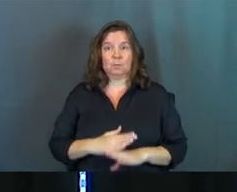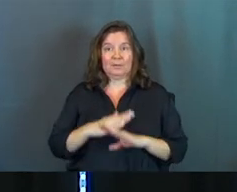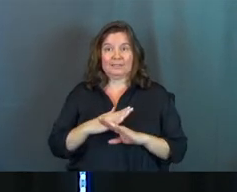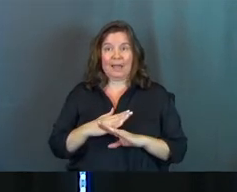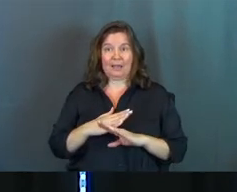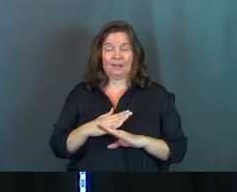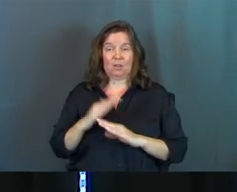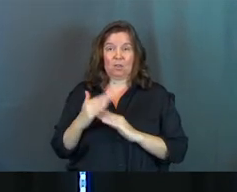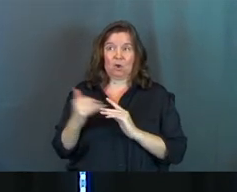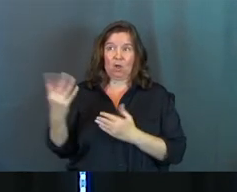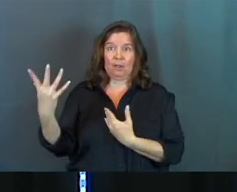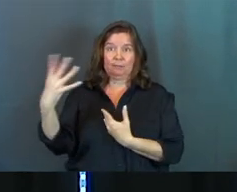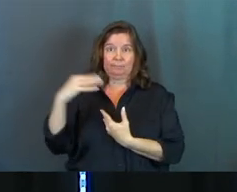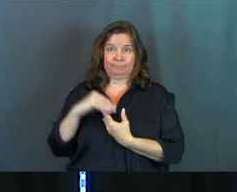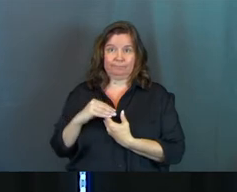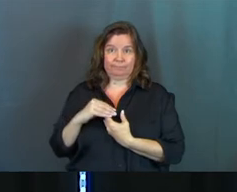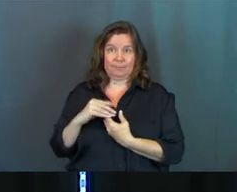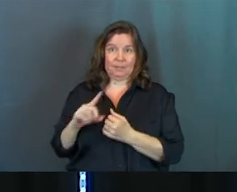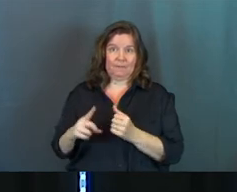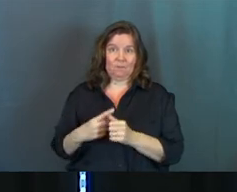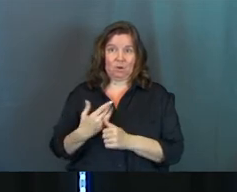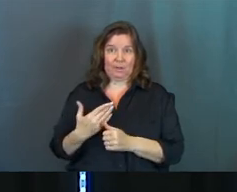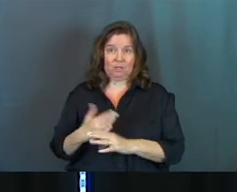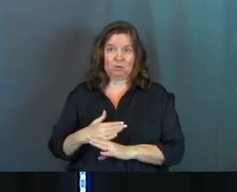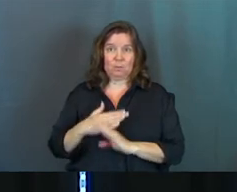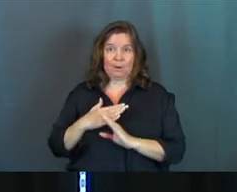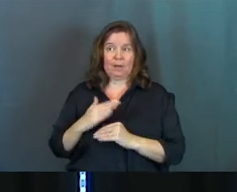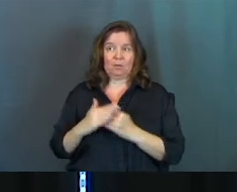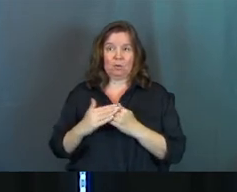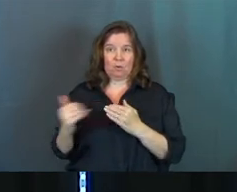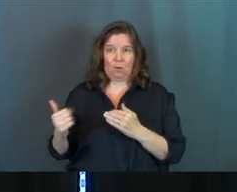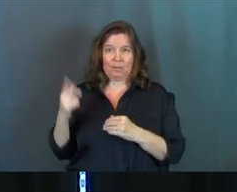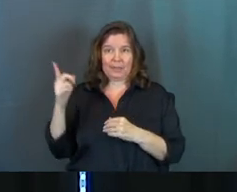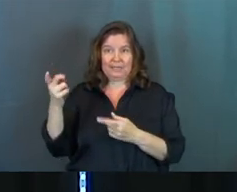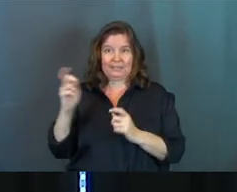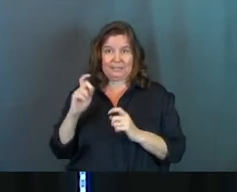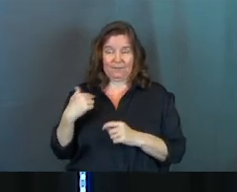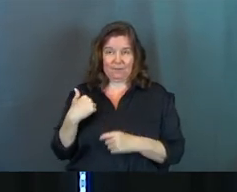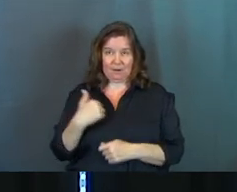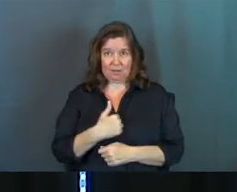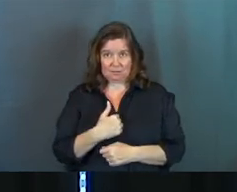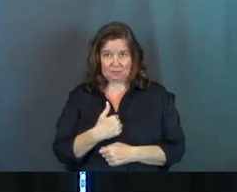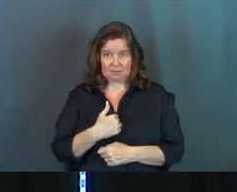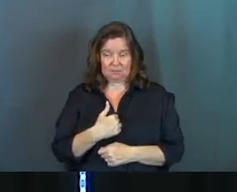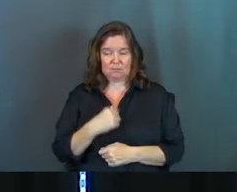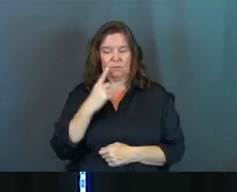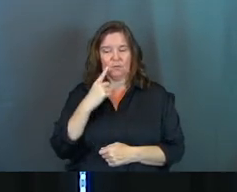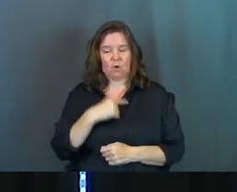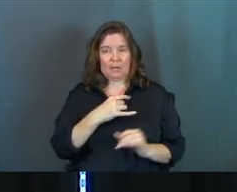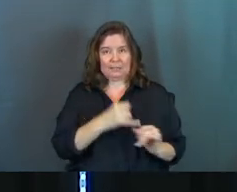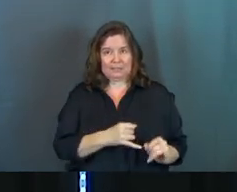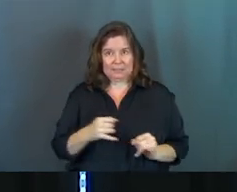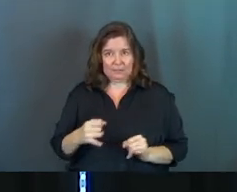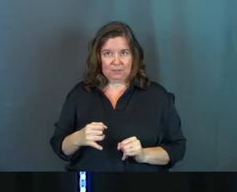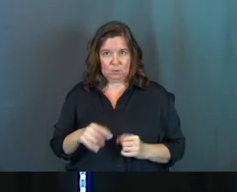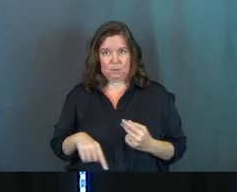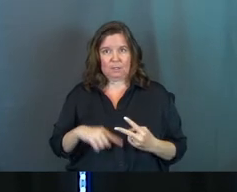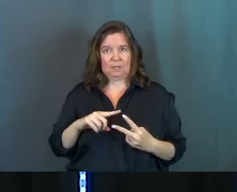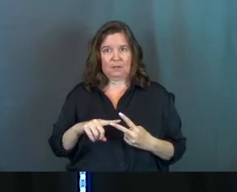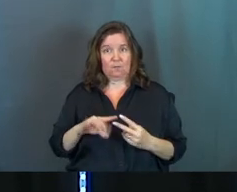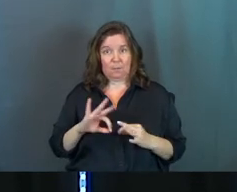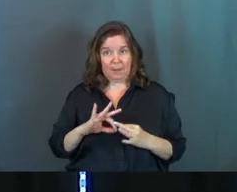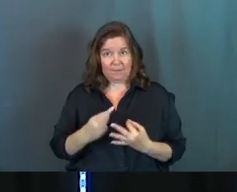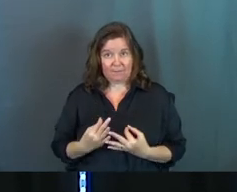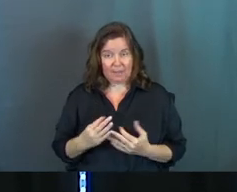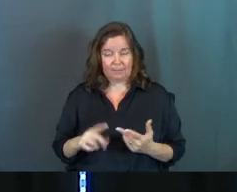calling he has placed on our lives. That's the first thing. Protect the calling that he has given us for us individually, for our immediate families,